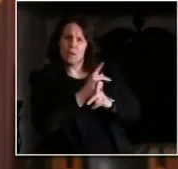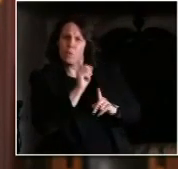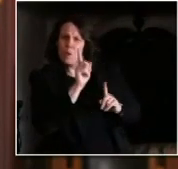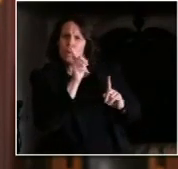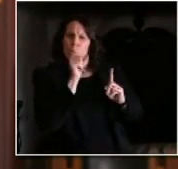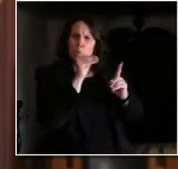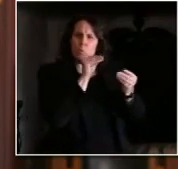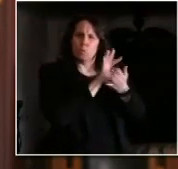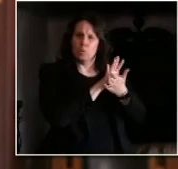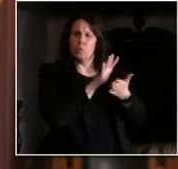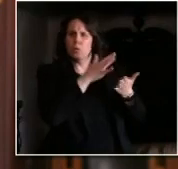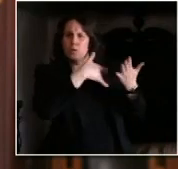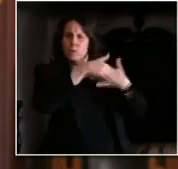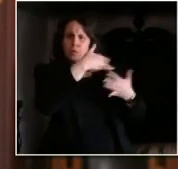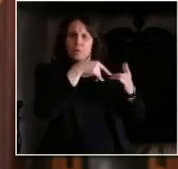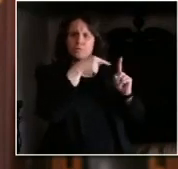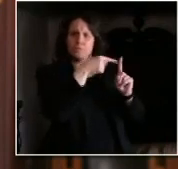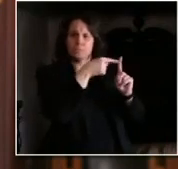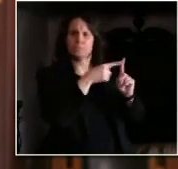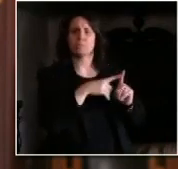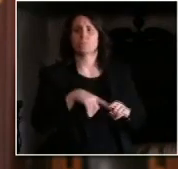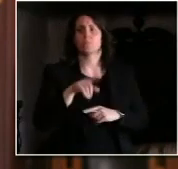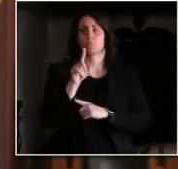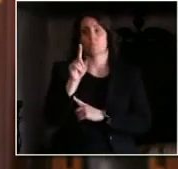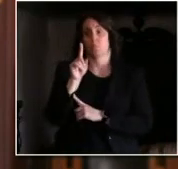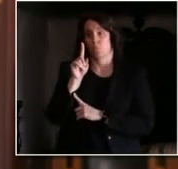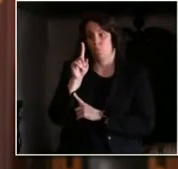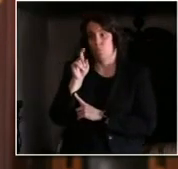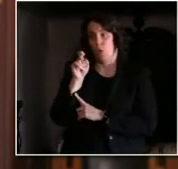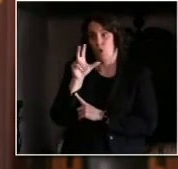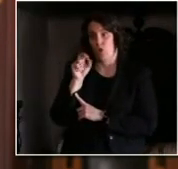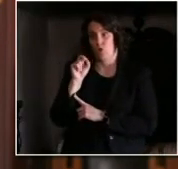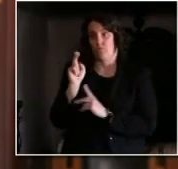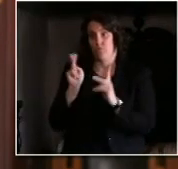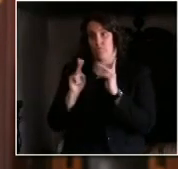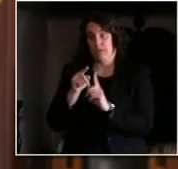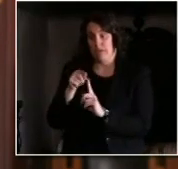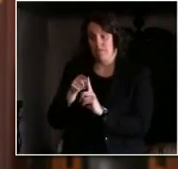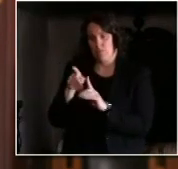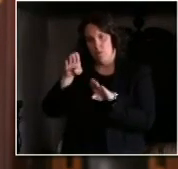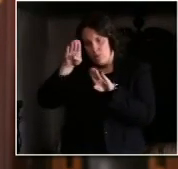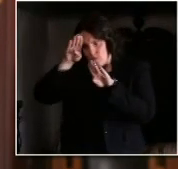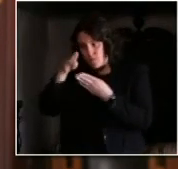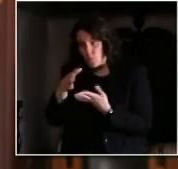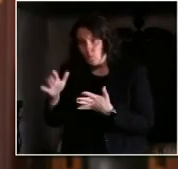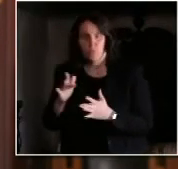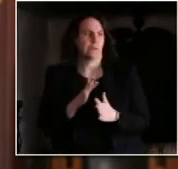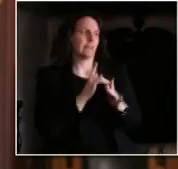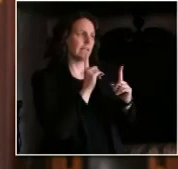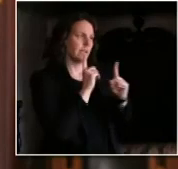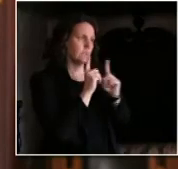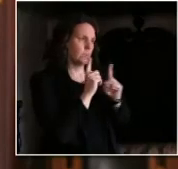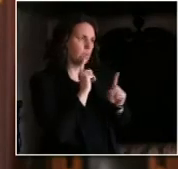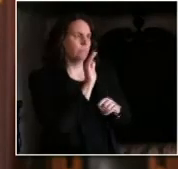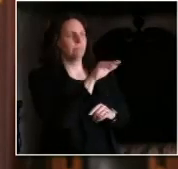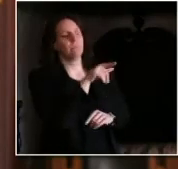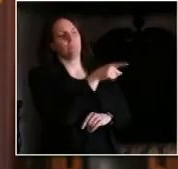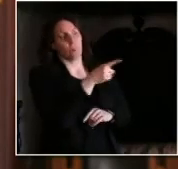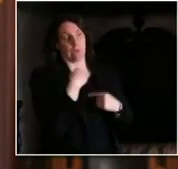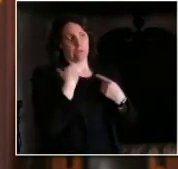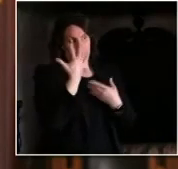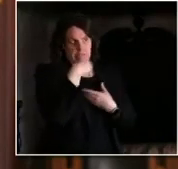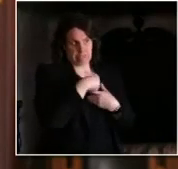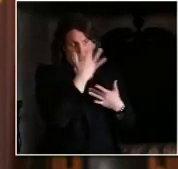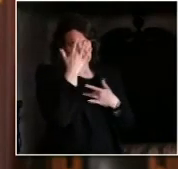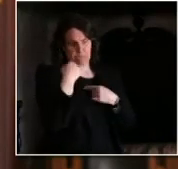folks into contact tracing and are training an additional about 50 this week with